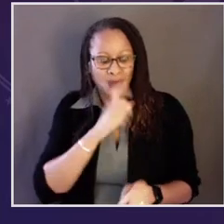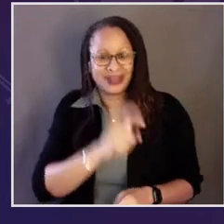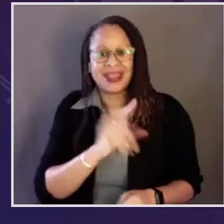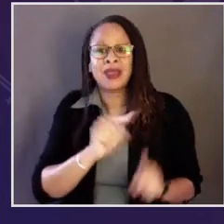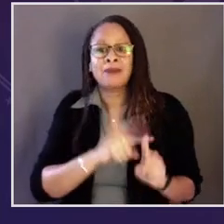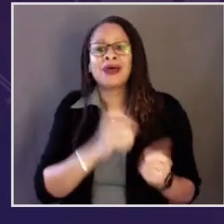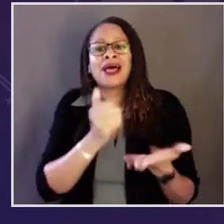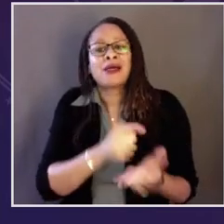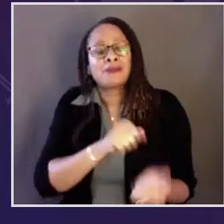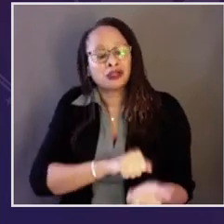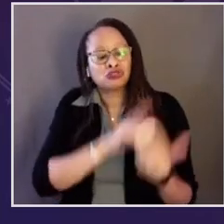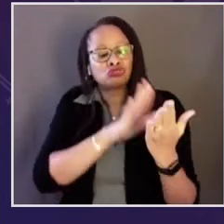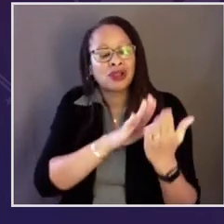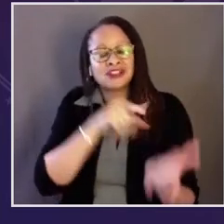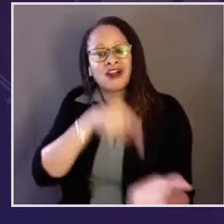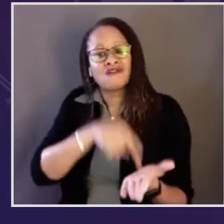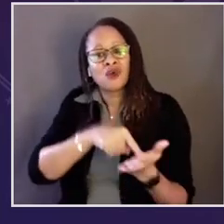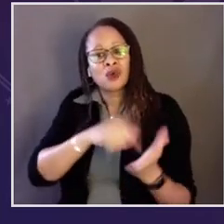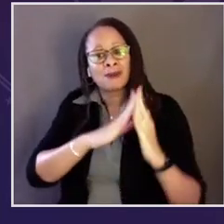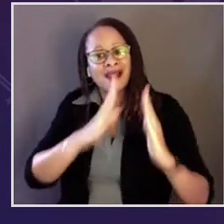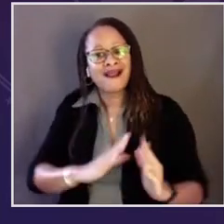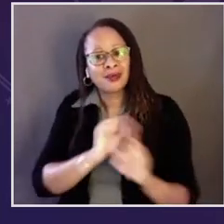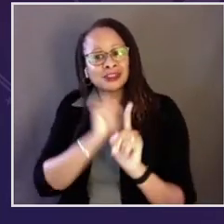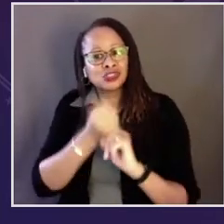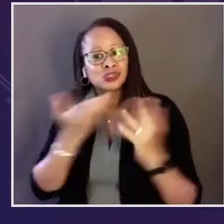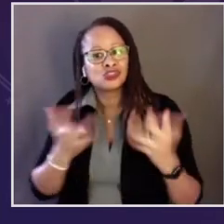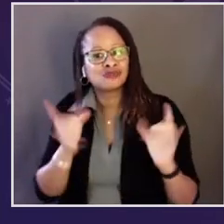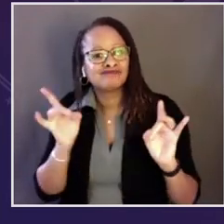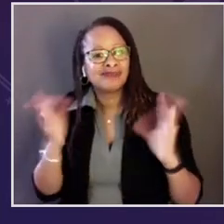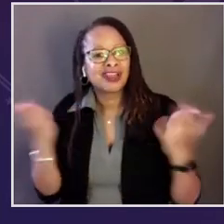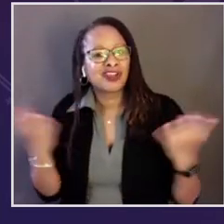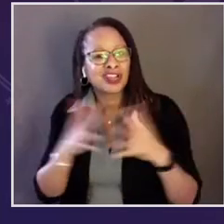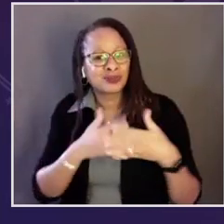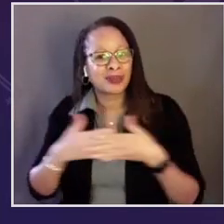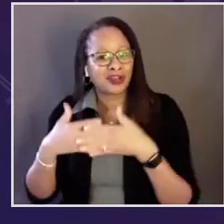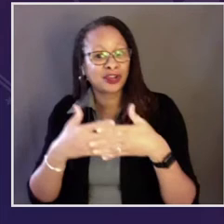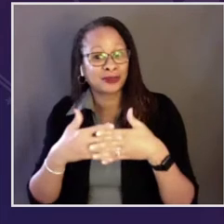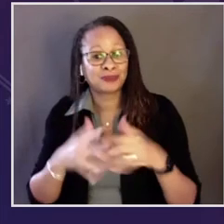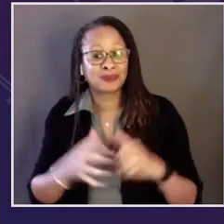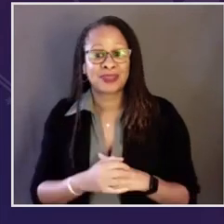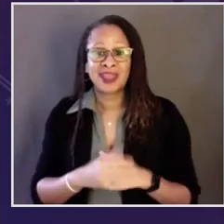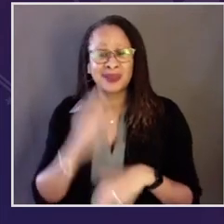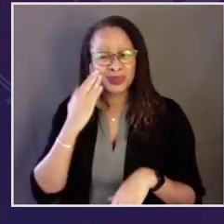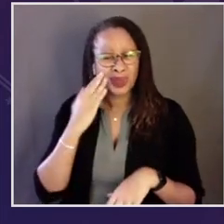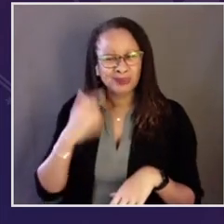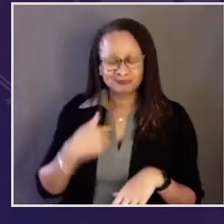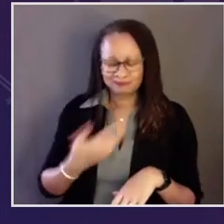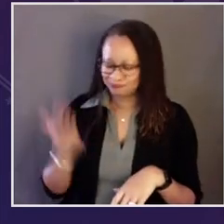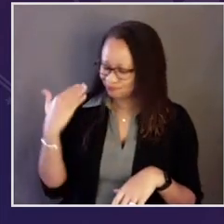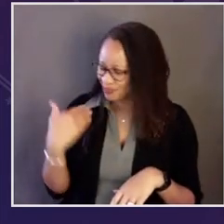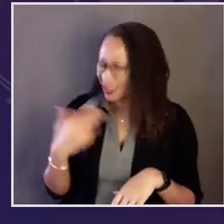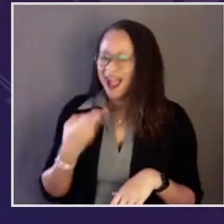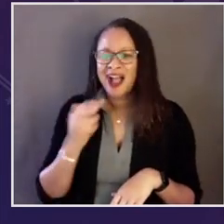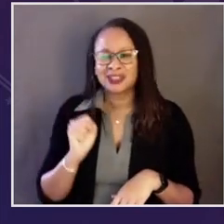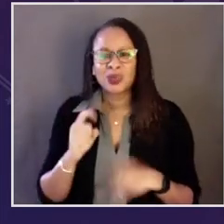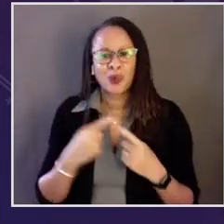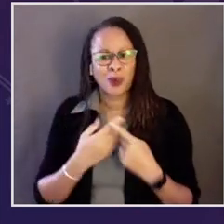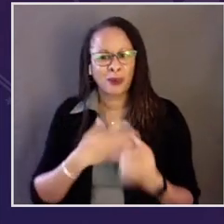who will not only help provide relief to all who need it, but help address the affordable housing crisis in America.